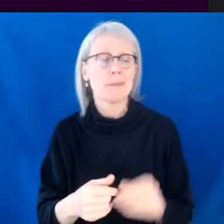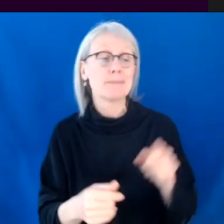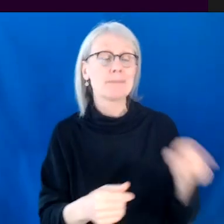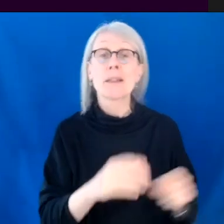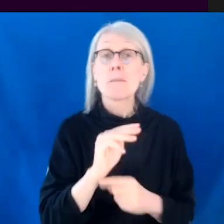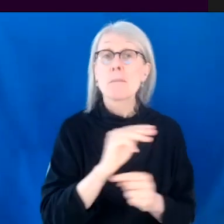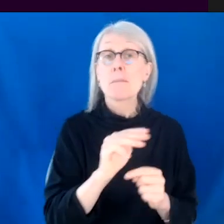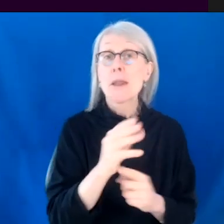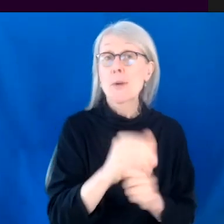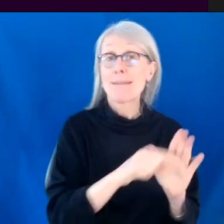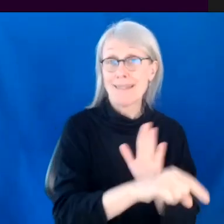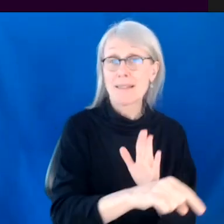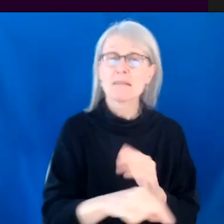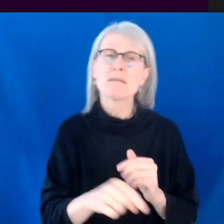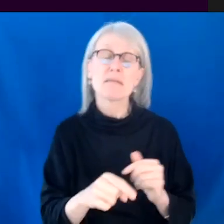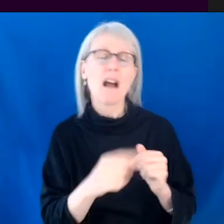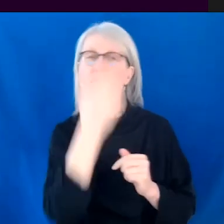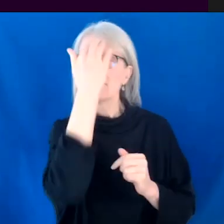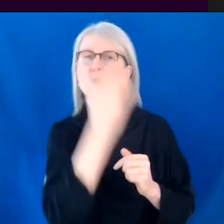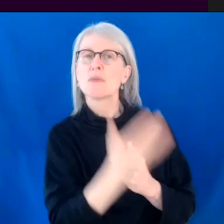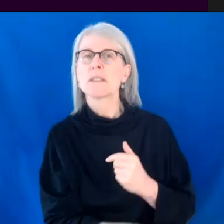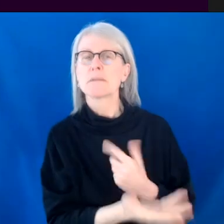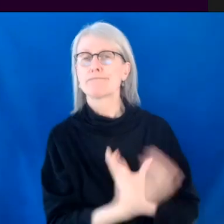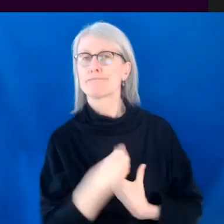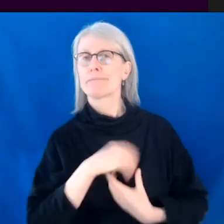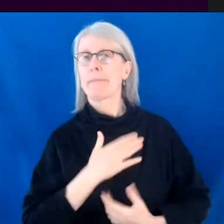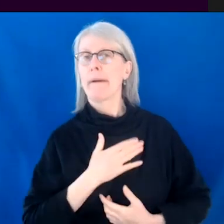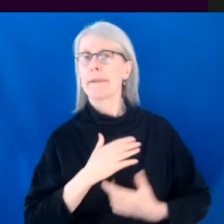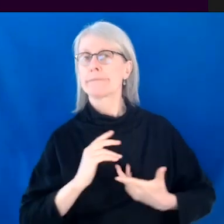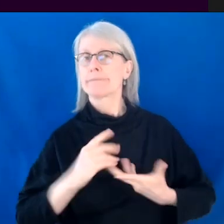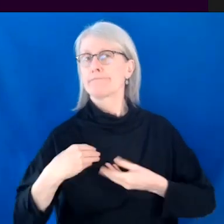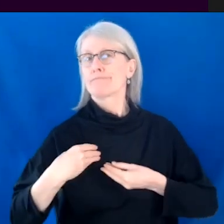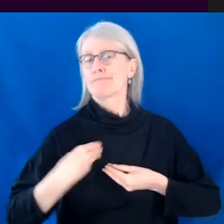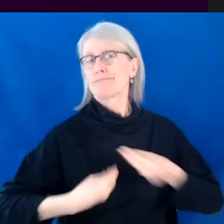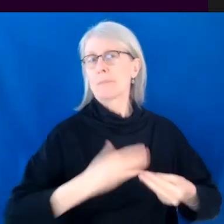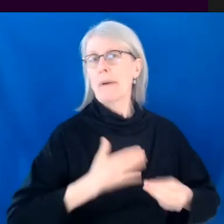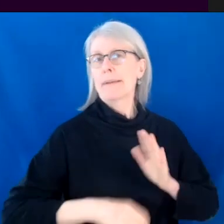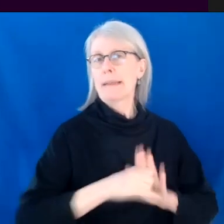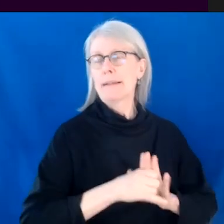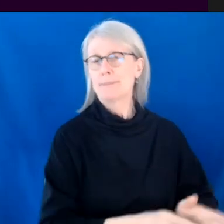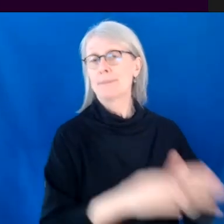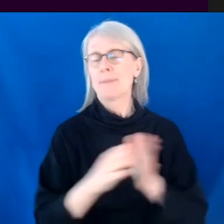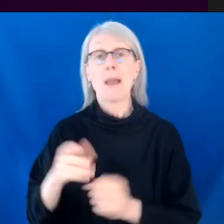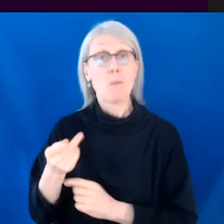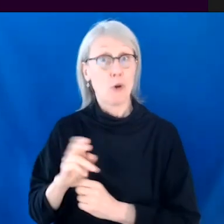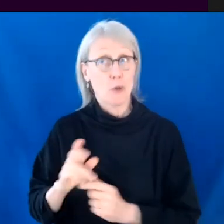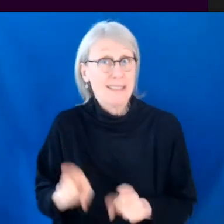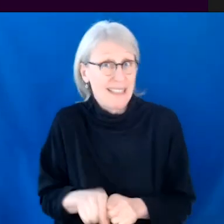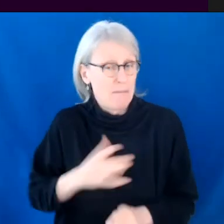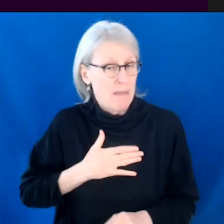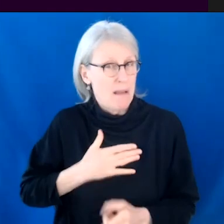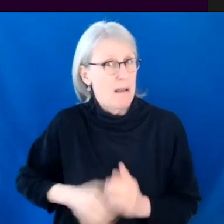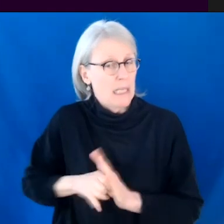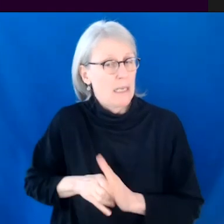I knew it so well, it was like a part of my DNA and with the Porter, it was more like it kind of came from my DNA. And so then I, that made it